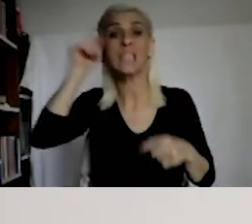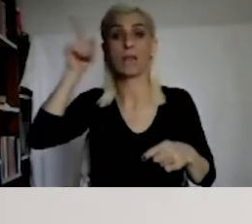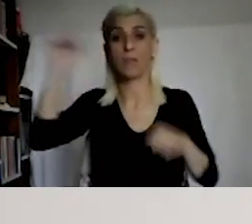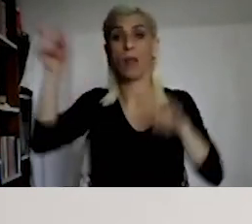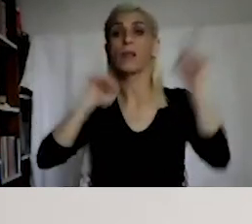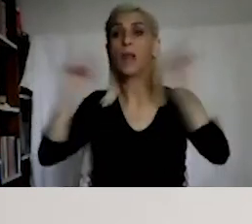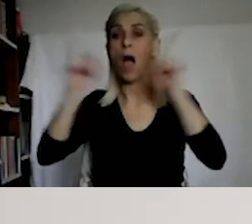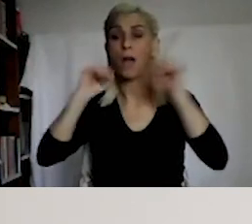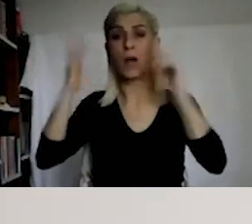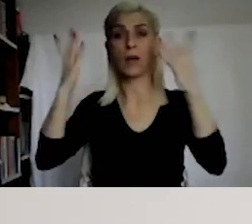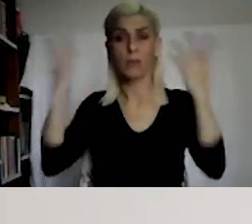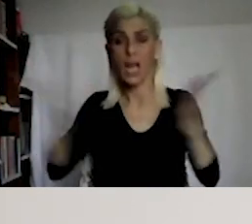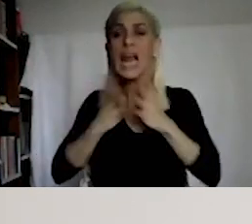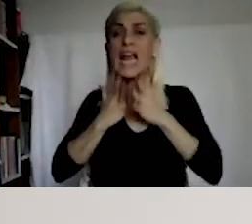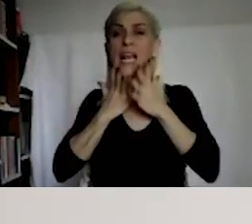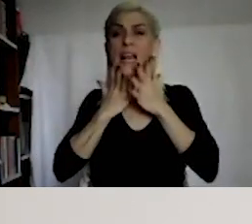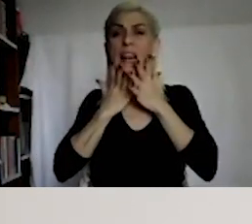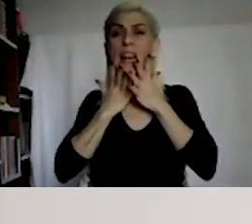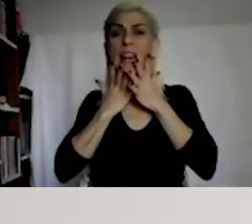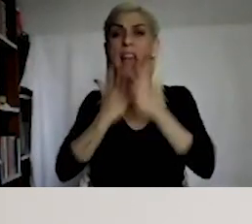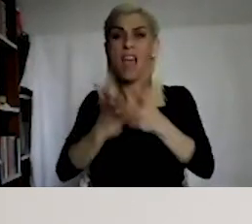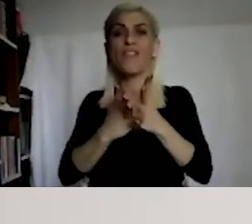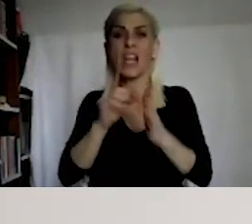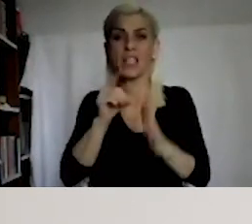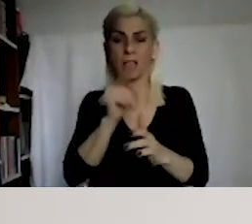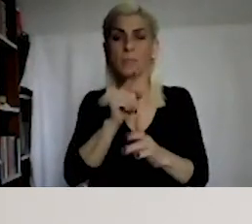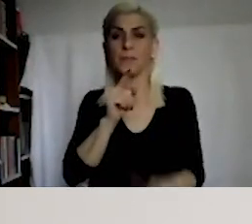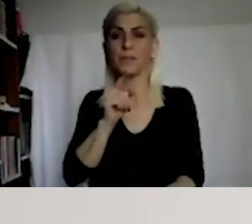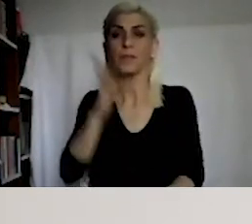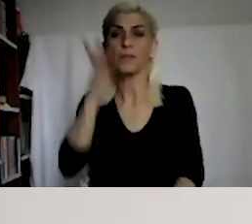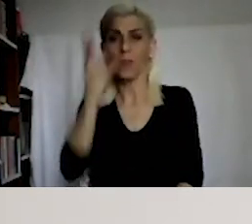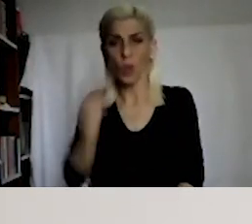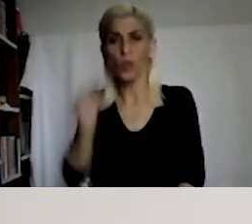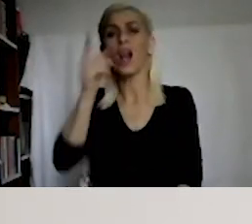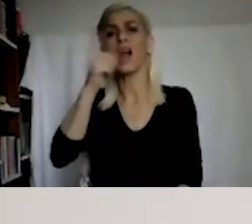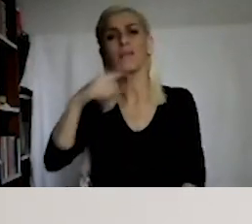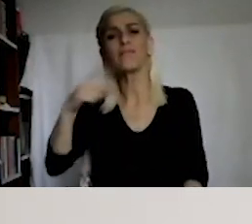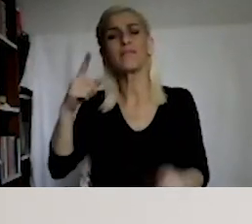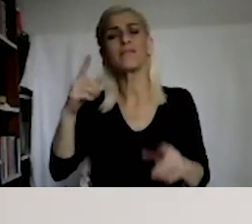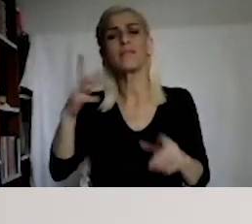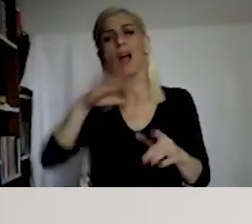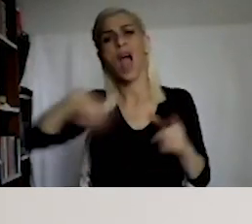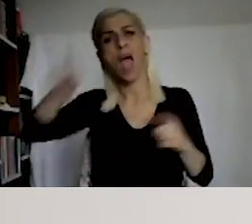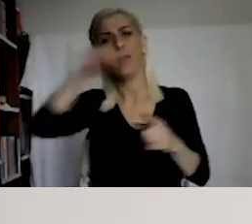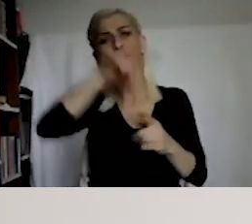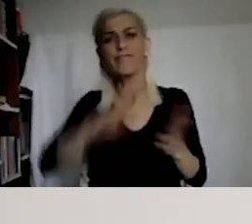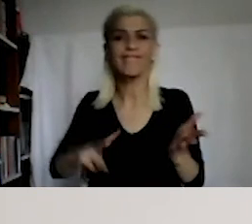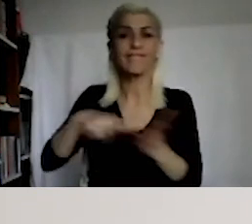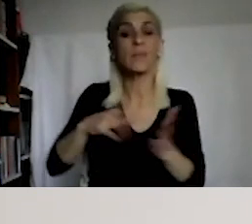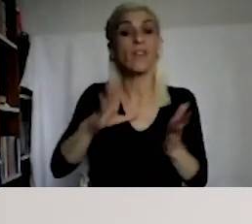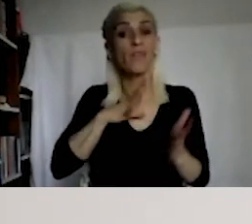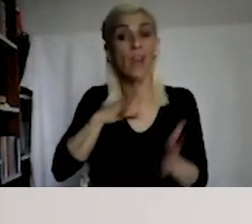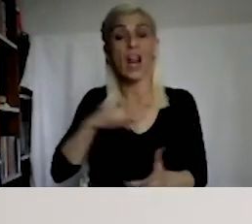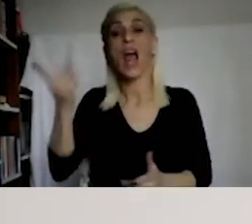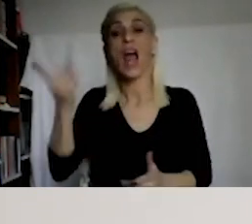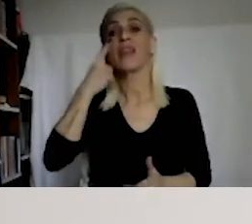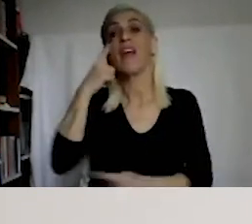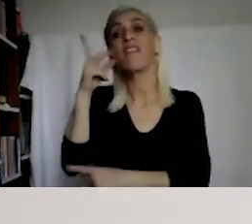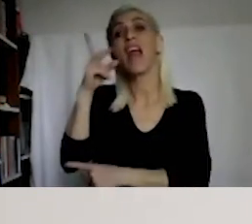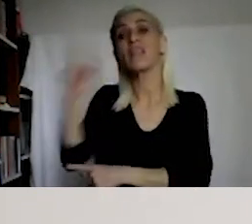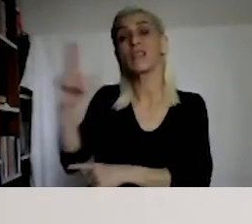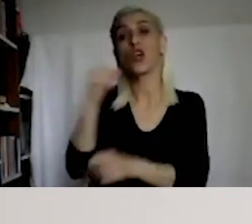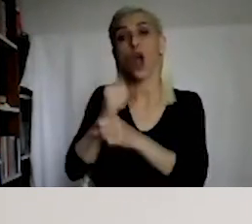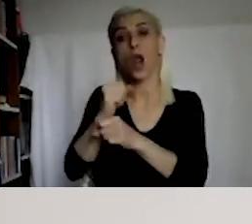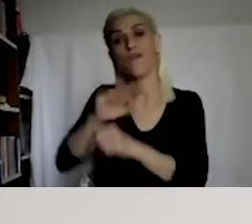This is about crimes committed based on hatred and perpetrated